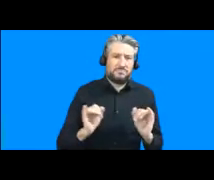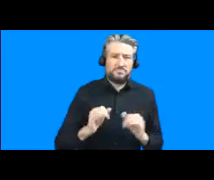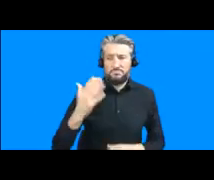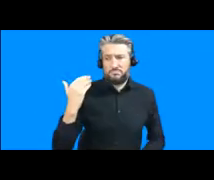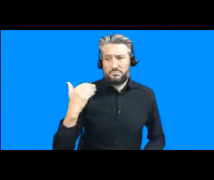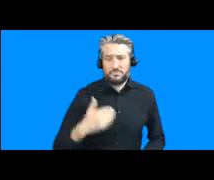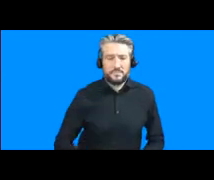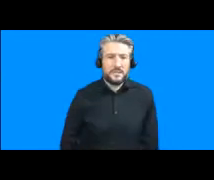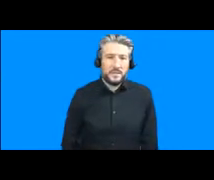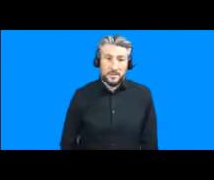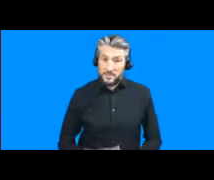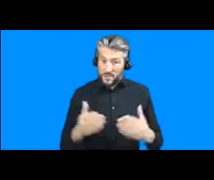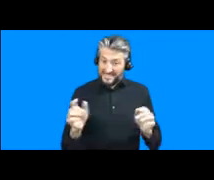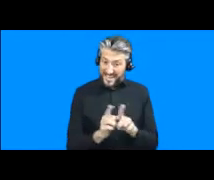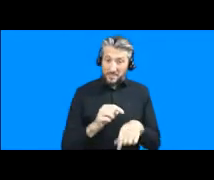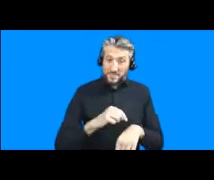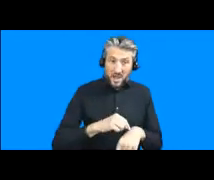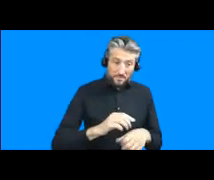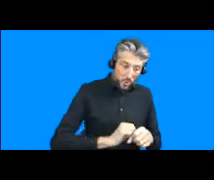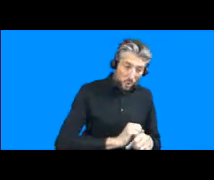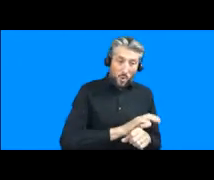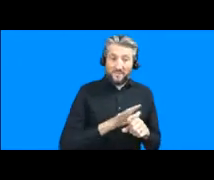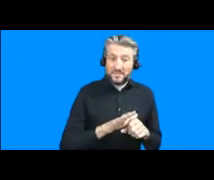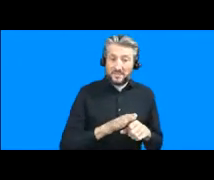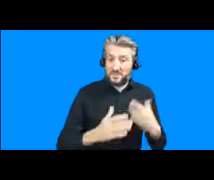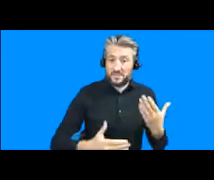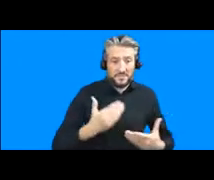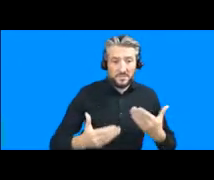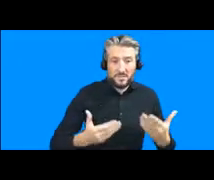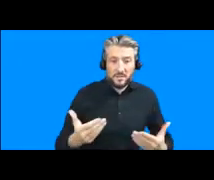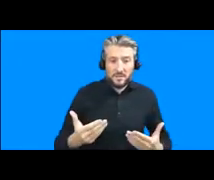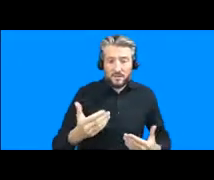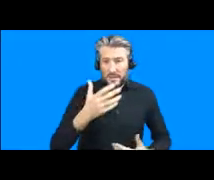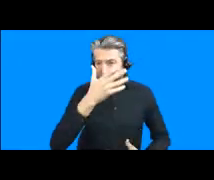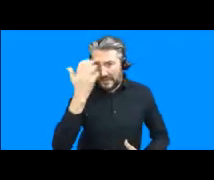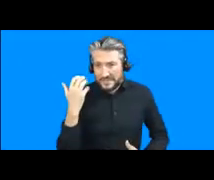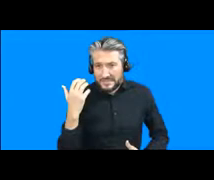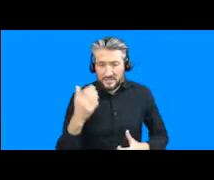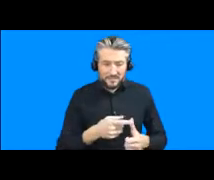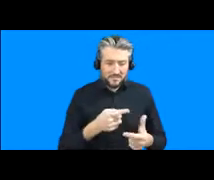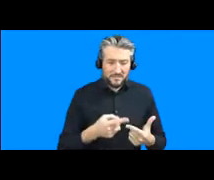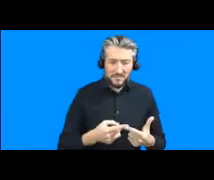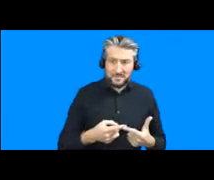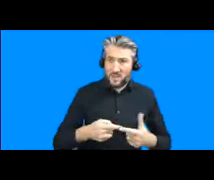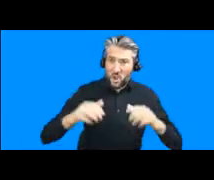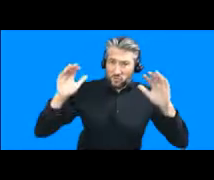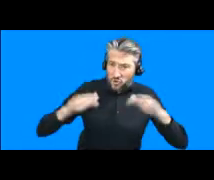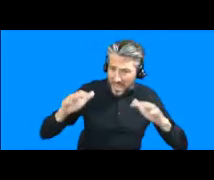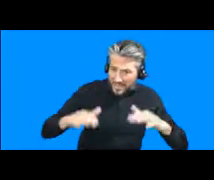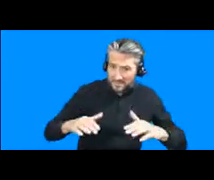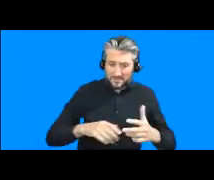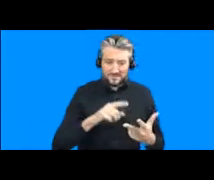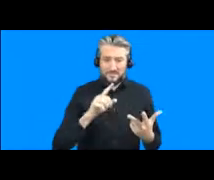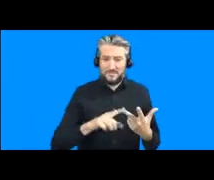amidst the covert 19 crisis you have the the heat and then you have uh you have this uh the deluge of this monsoon